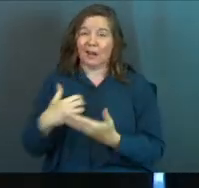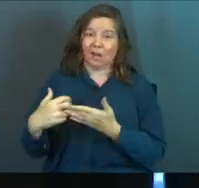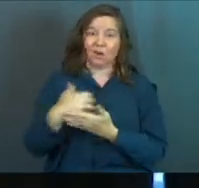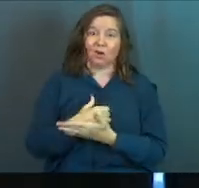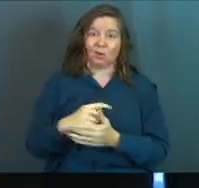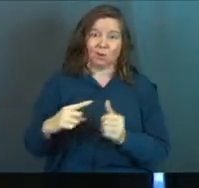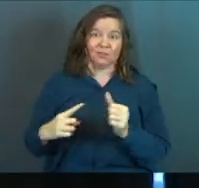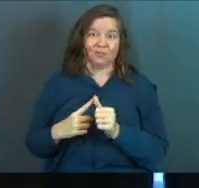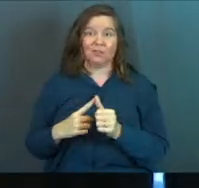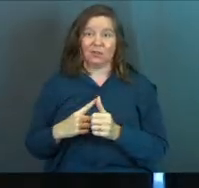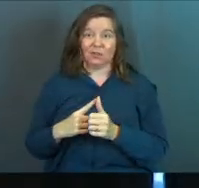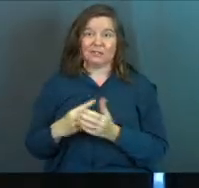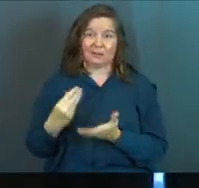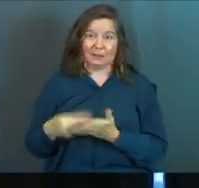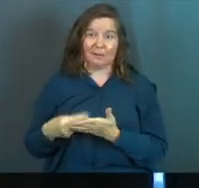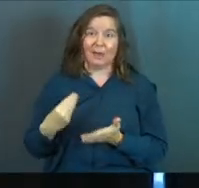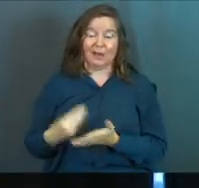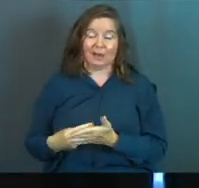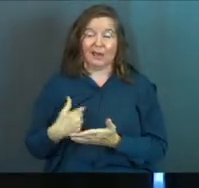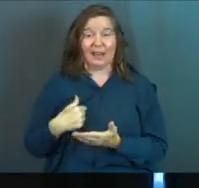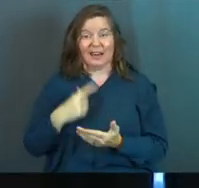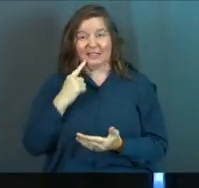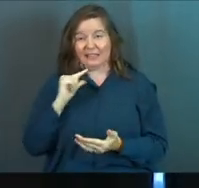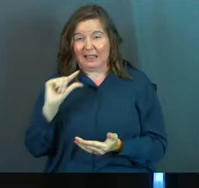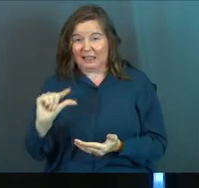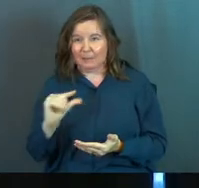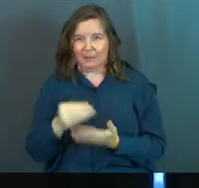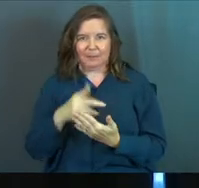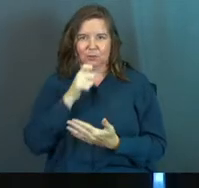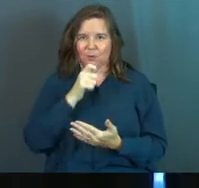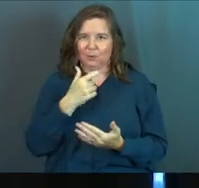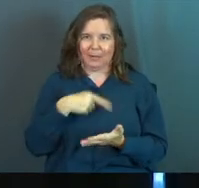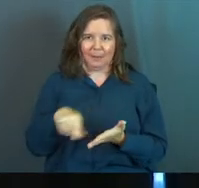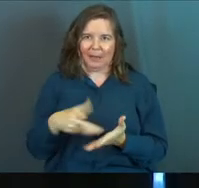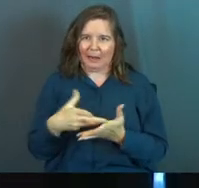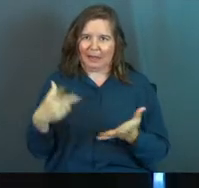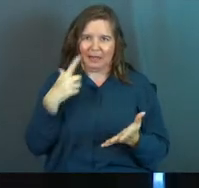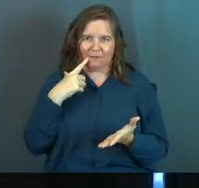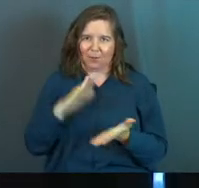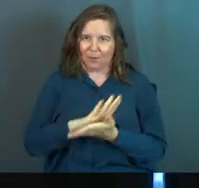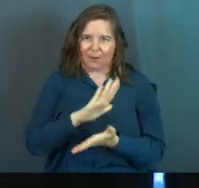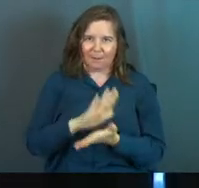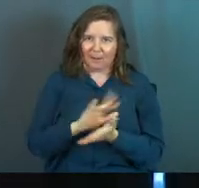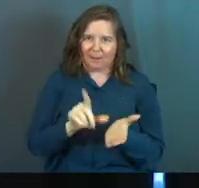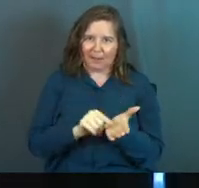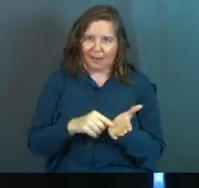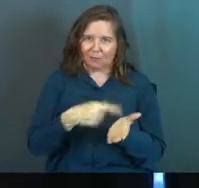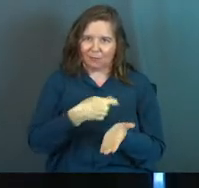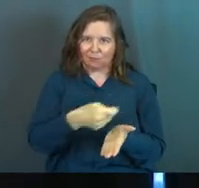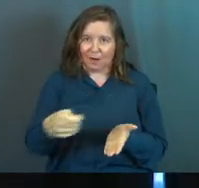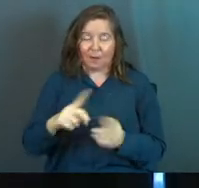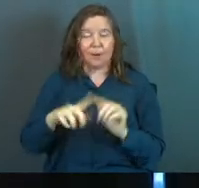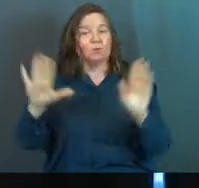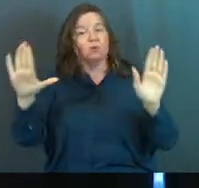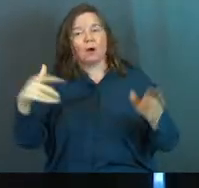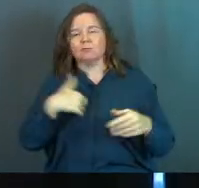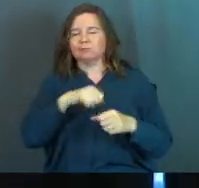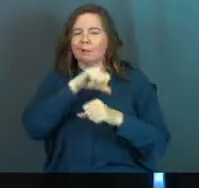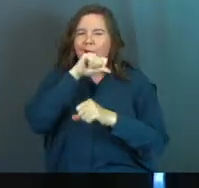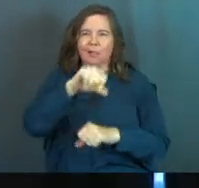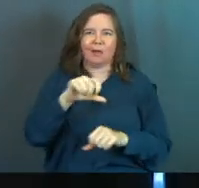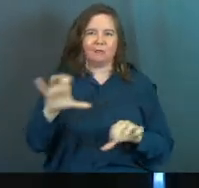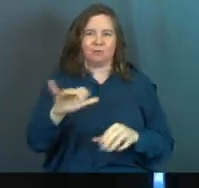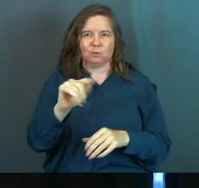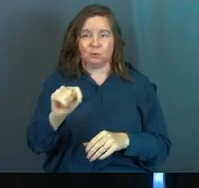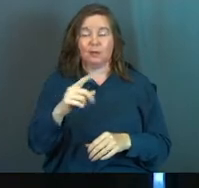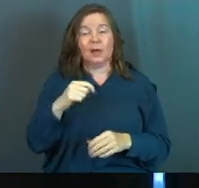those first bits of money, and I say bits of money because you don't get paid a whole lot for a paper route, but it was awesome, and I loved doing